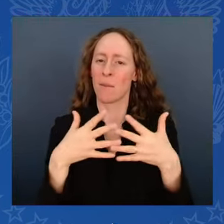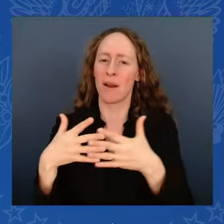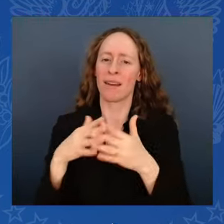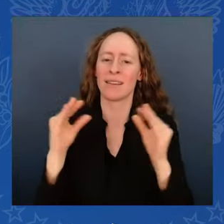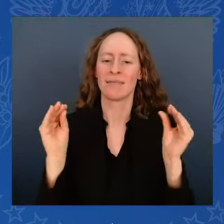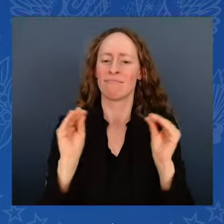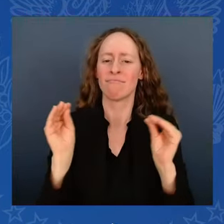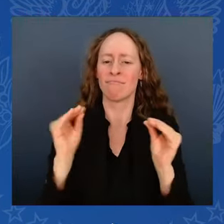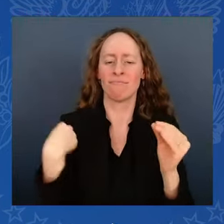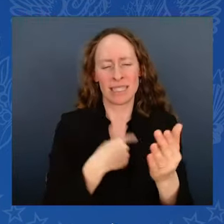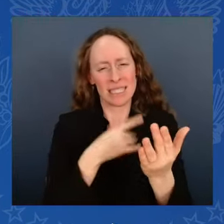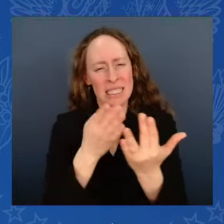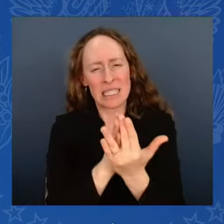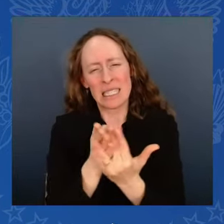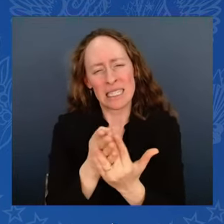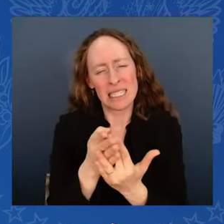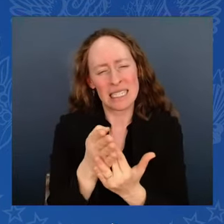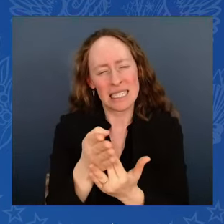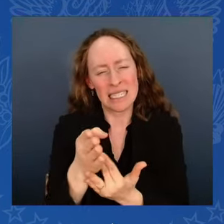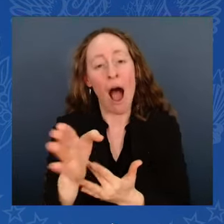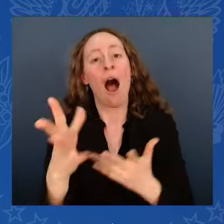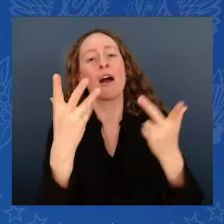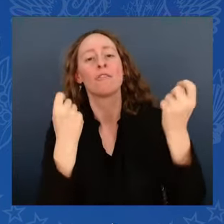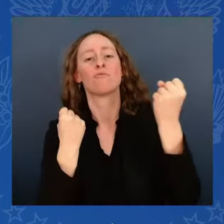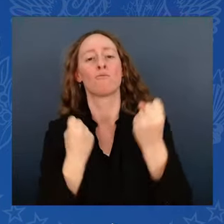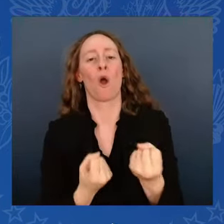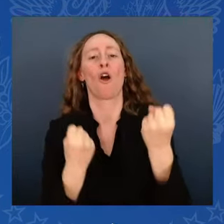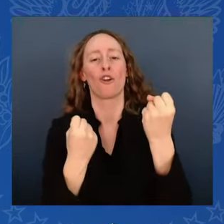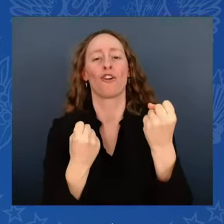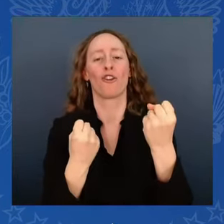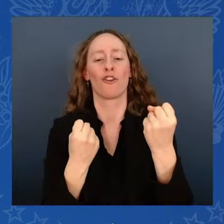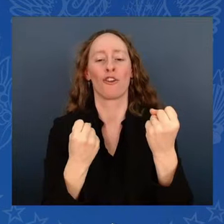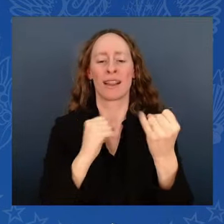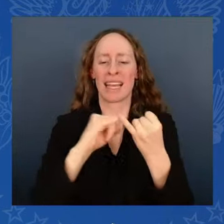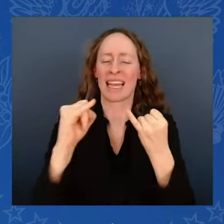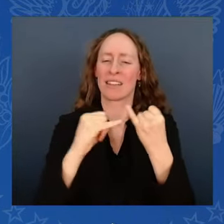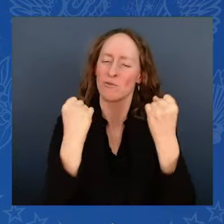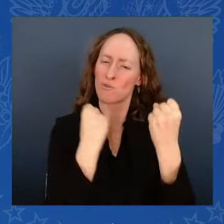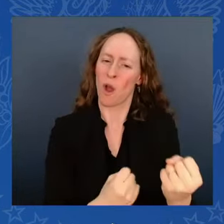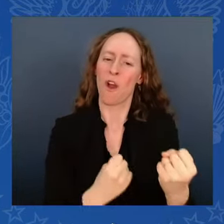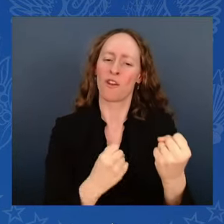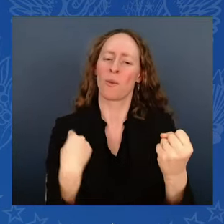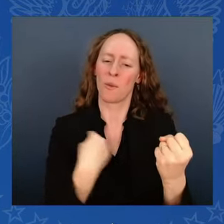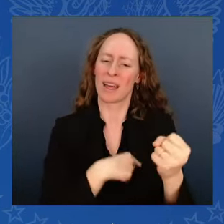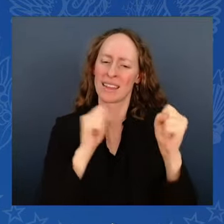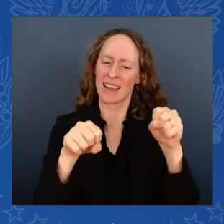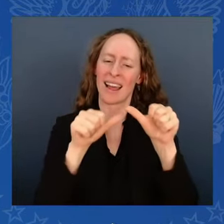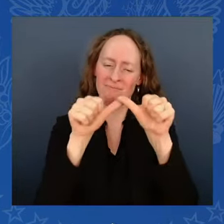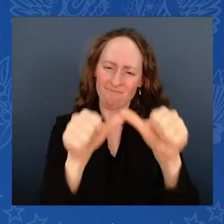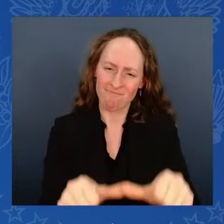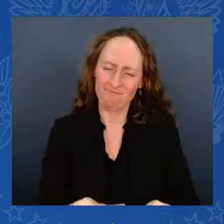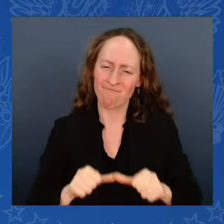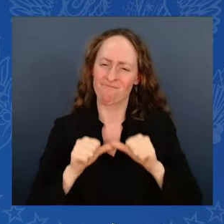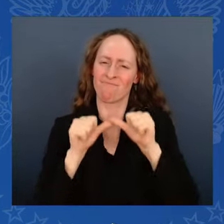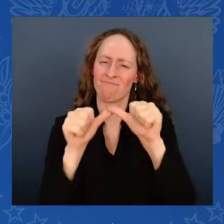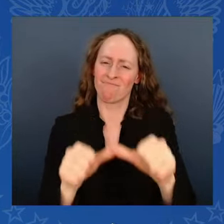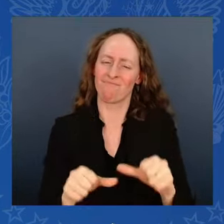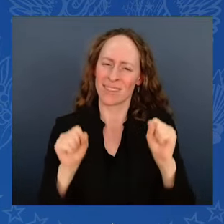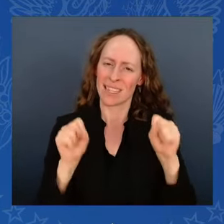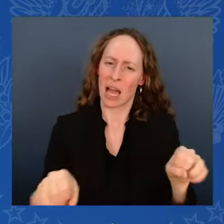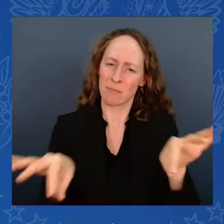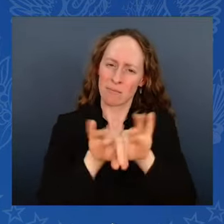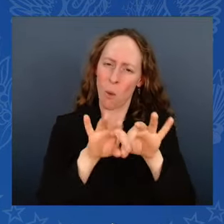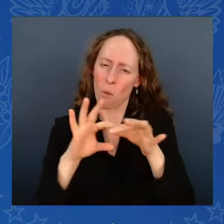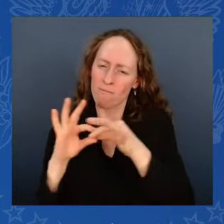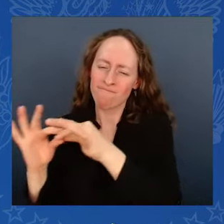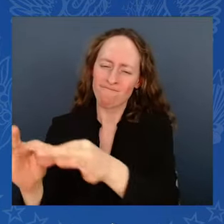capacity when we act together. So let's keep acting together. I'm looking to you for help. I'm looking to you for leadership. And I hope you look to me